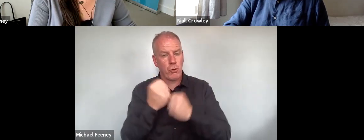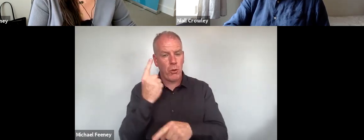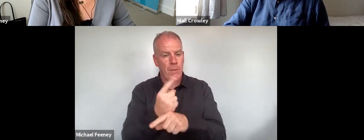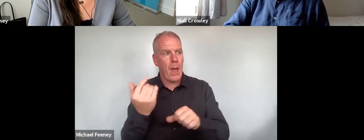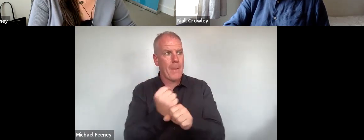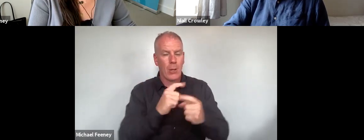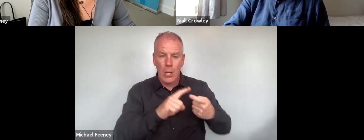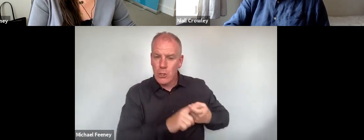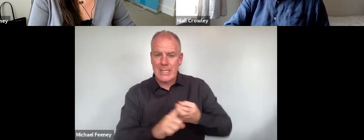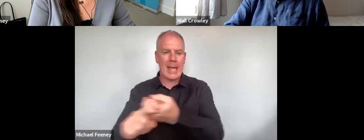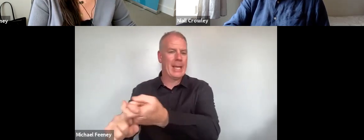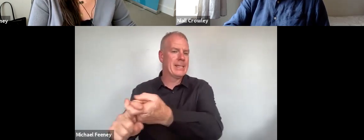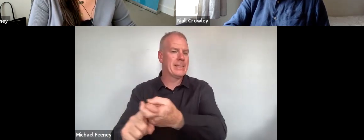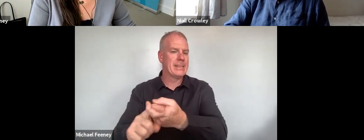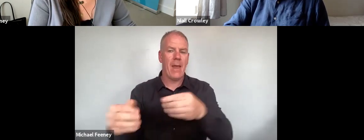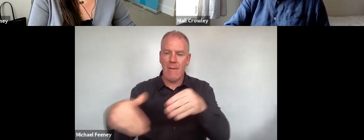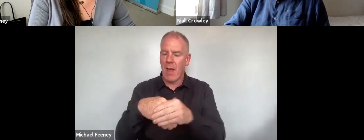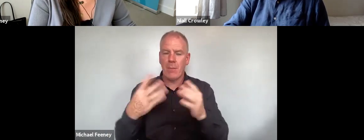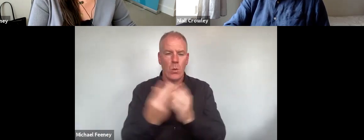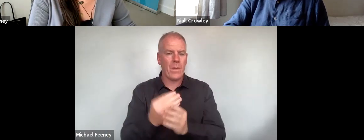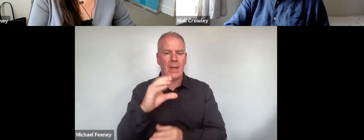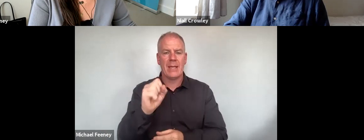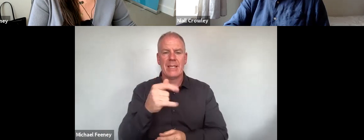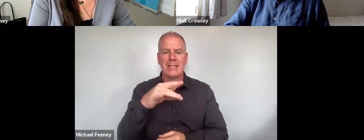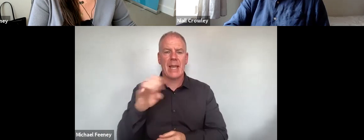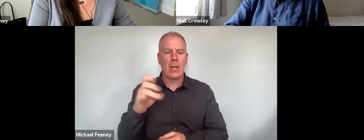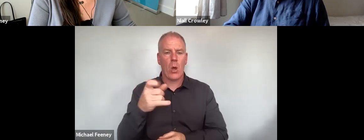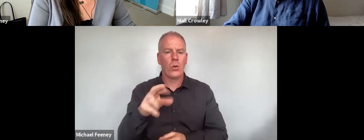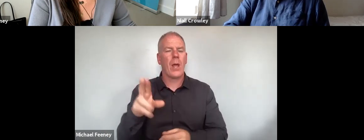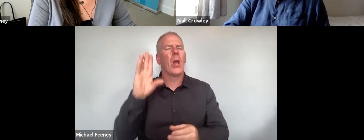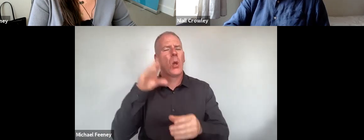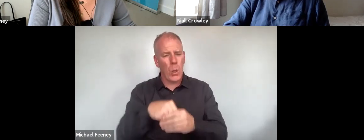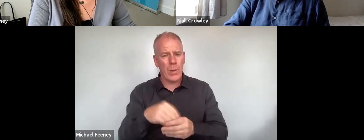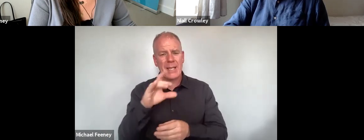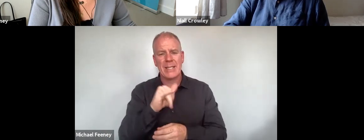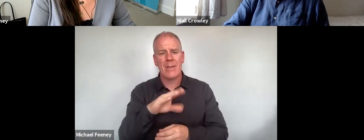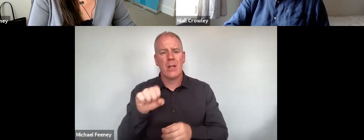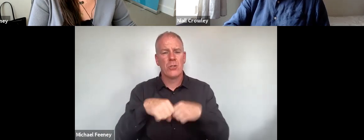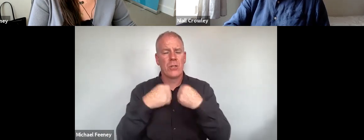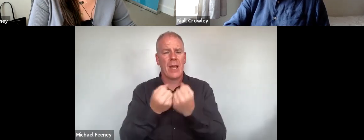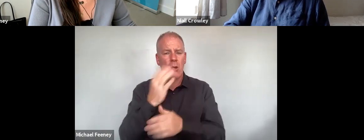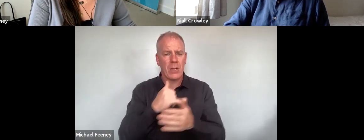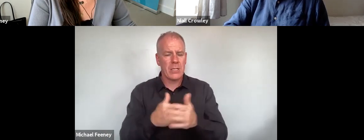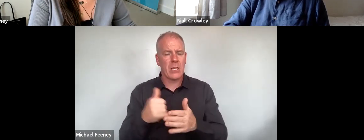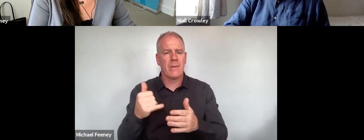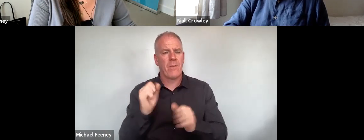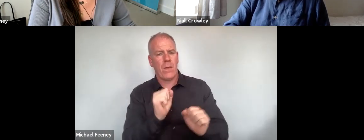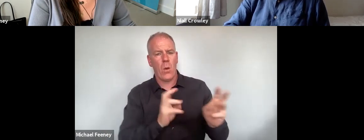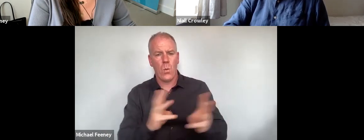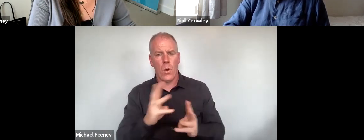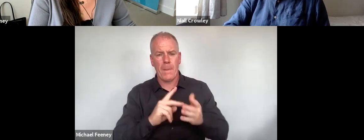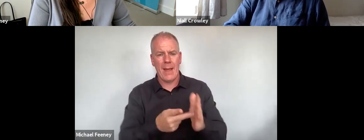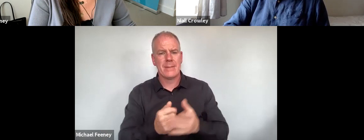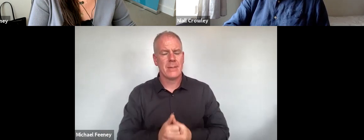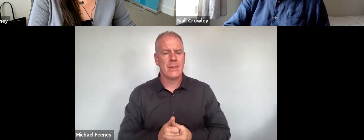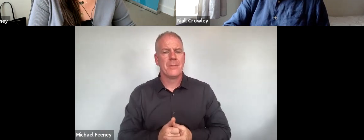involvement and contribution of stakeholders in particular civil society organizations in the planning and work of the equality body itself. It